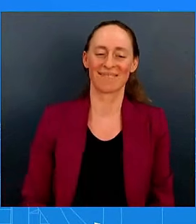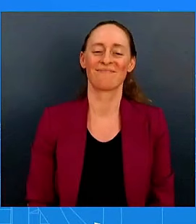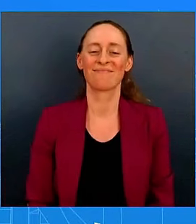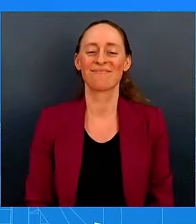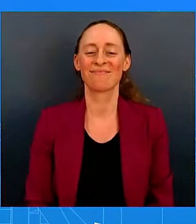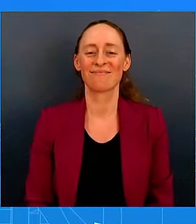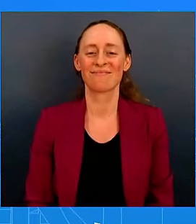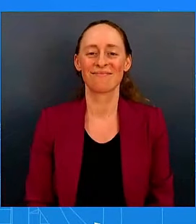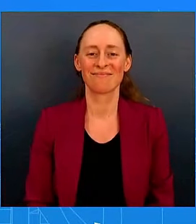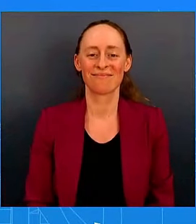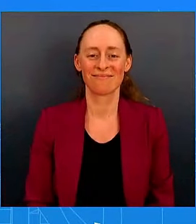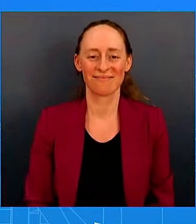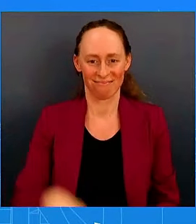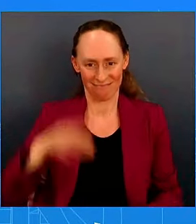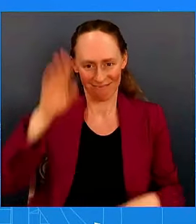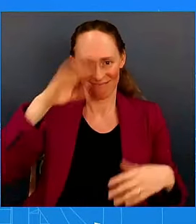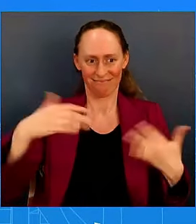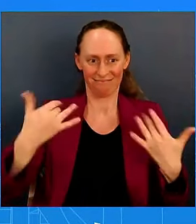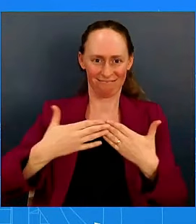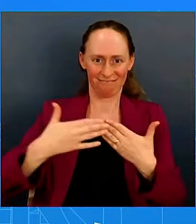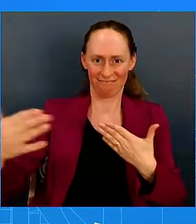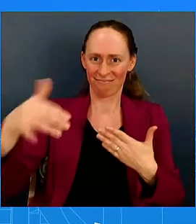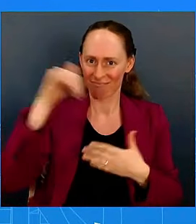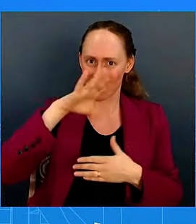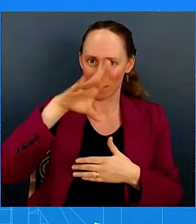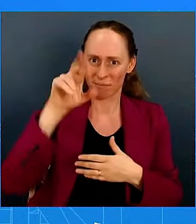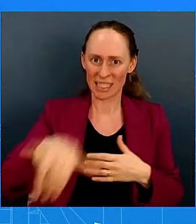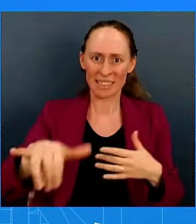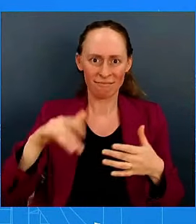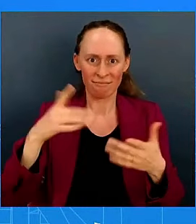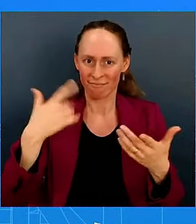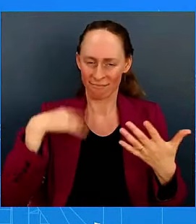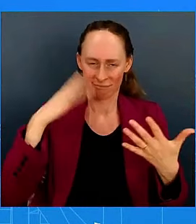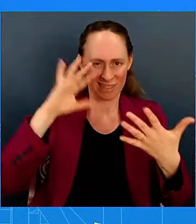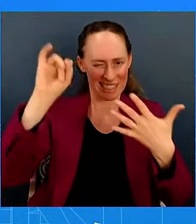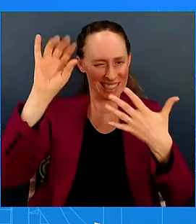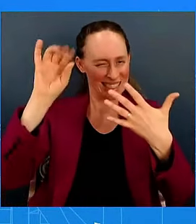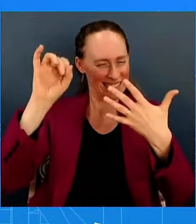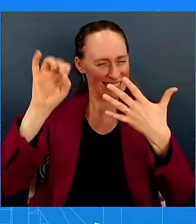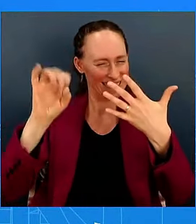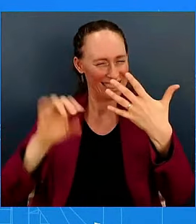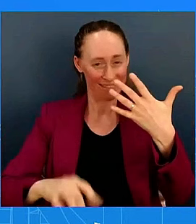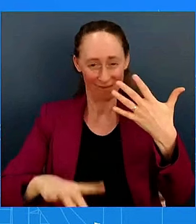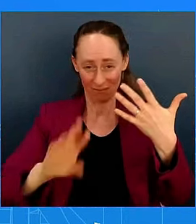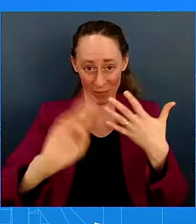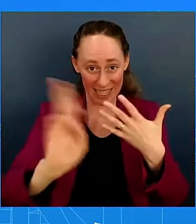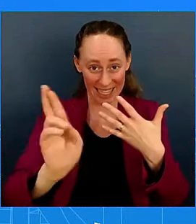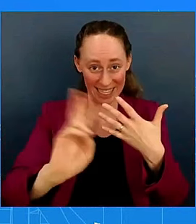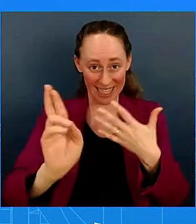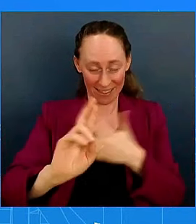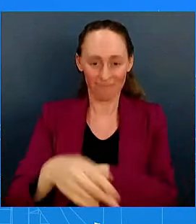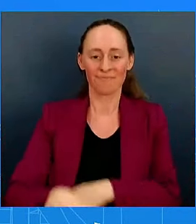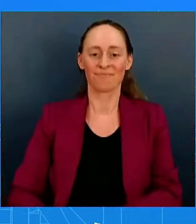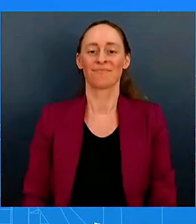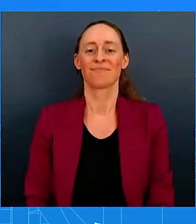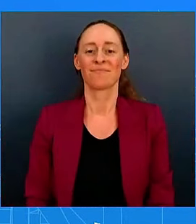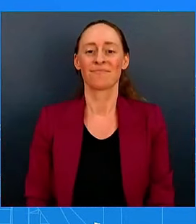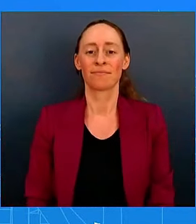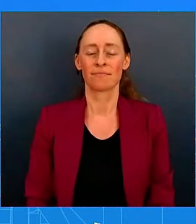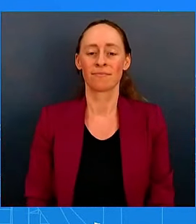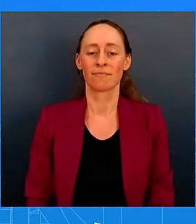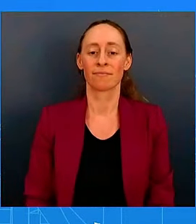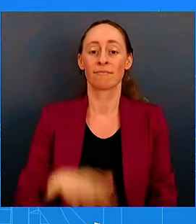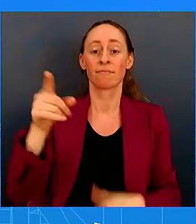front, and if you'll just bear with me, I'll give you an overview. This weekend, as Corrine noted, in Wilmington, Delaware,